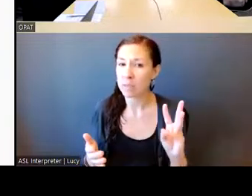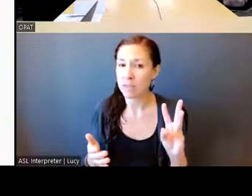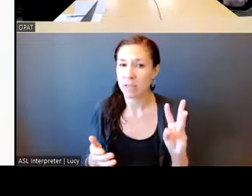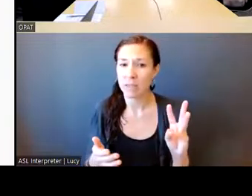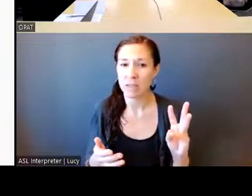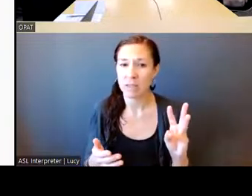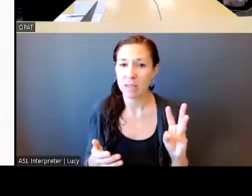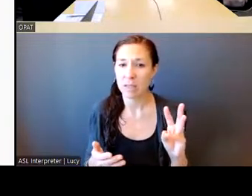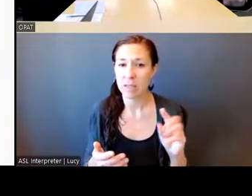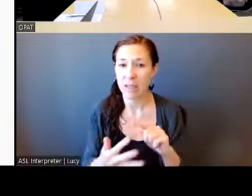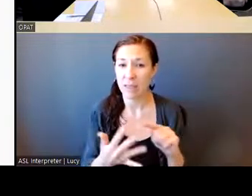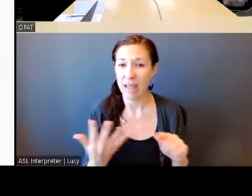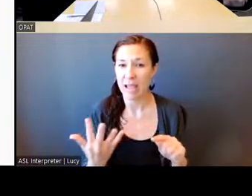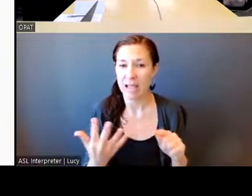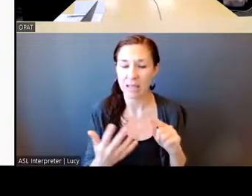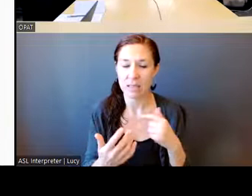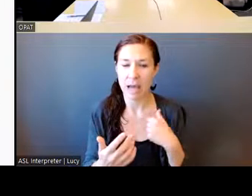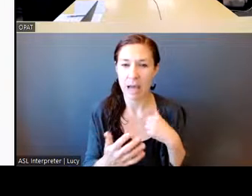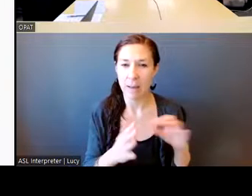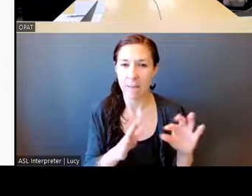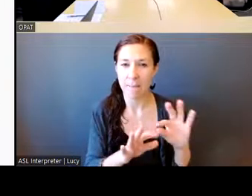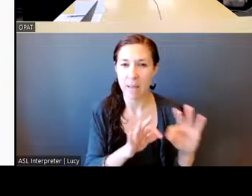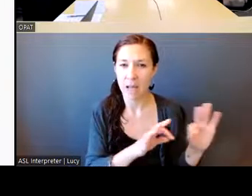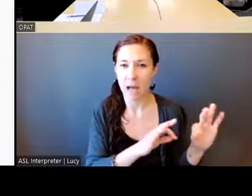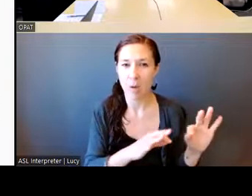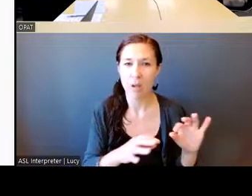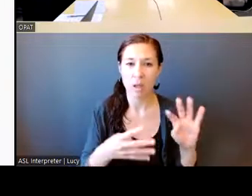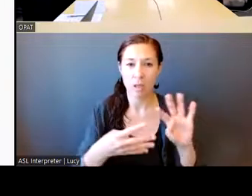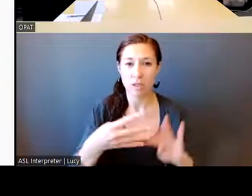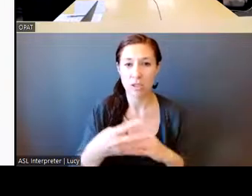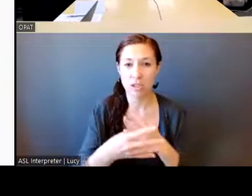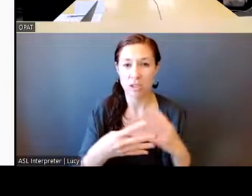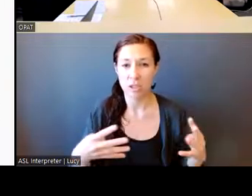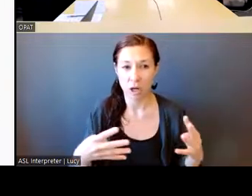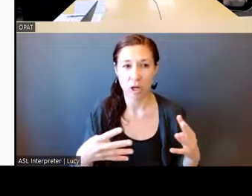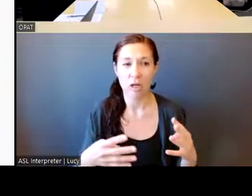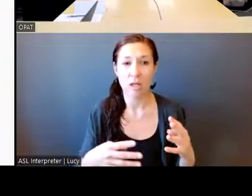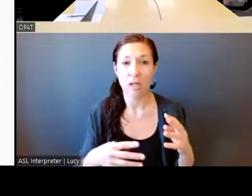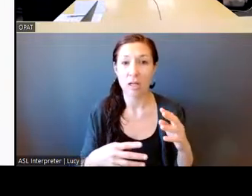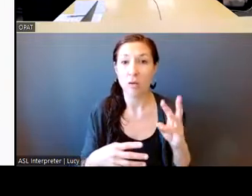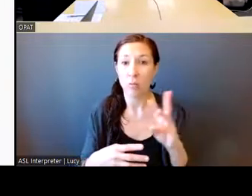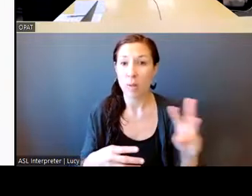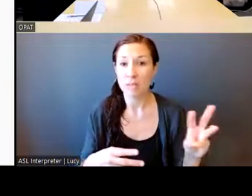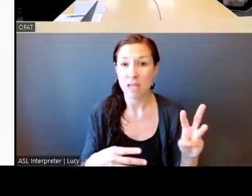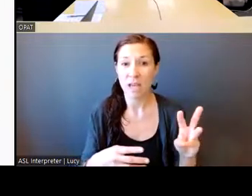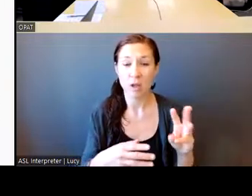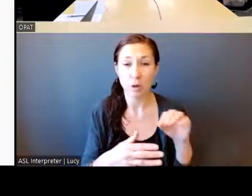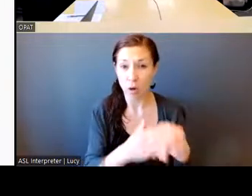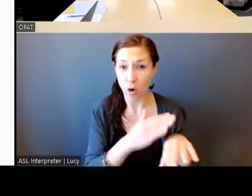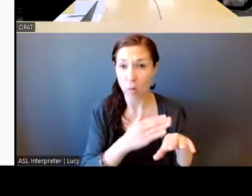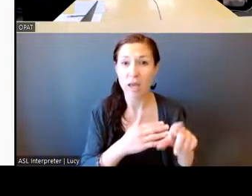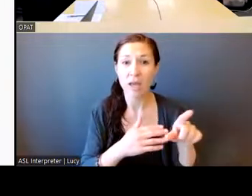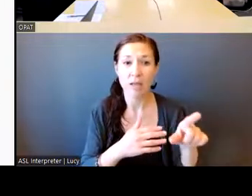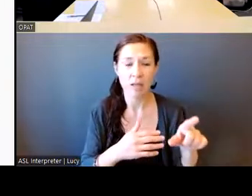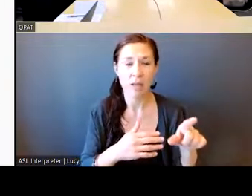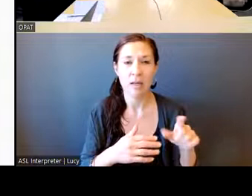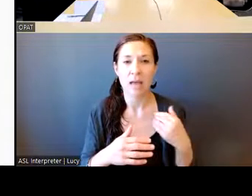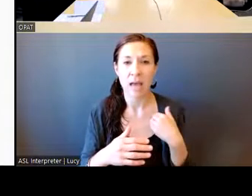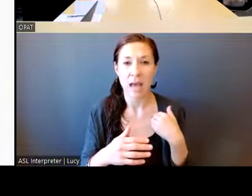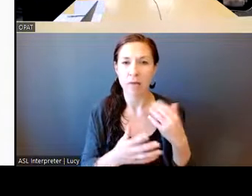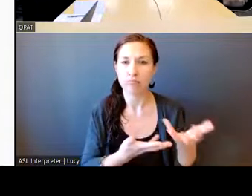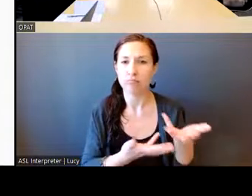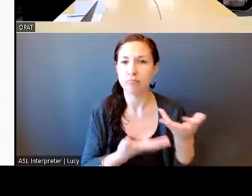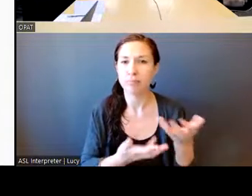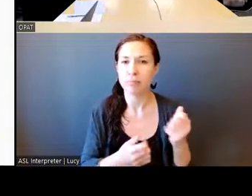the ones I just picked out specifically the charts. But if you go onto our website, it's interactive and I have a chart that specifically breaks